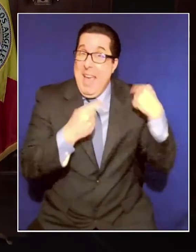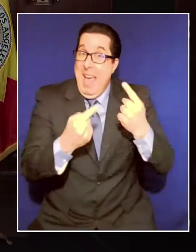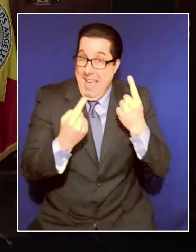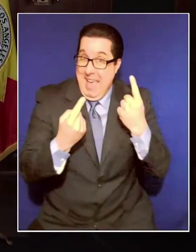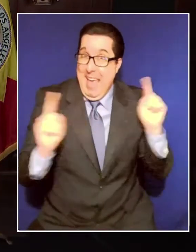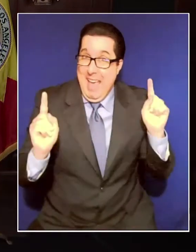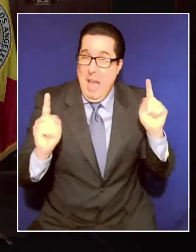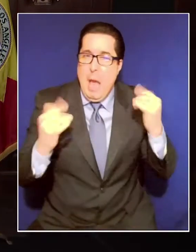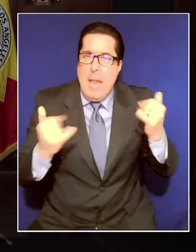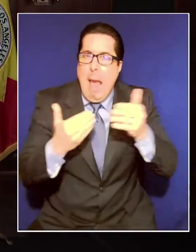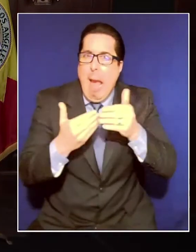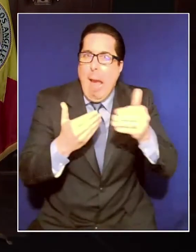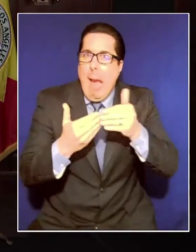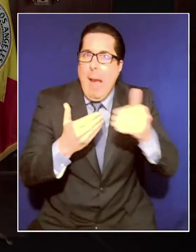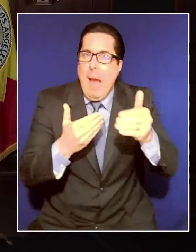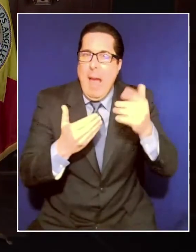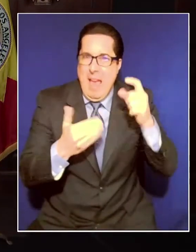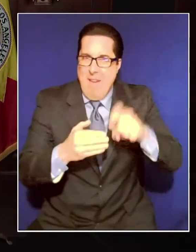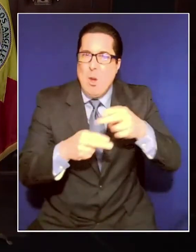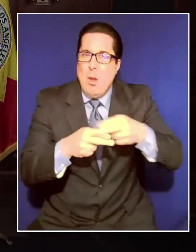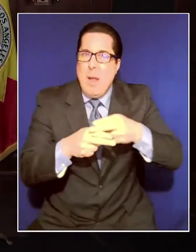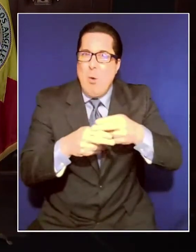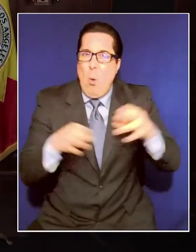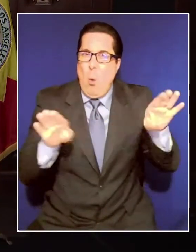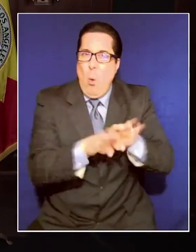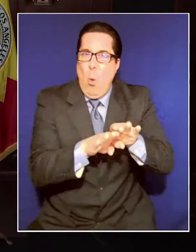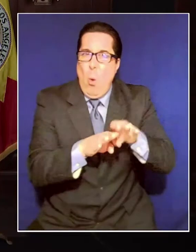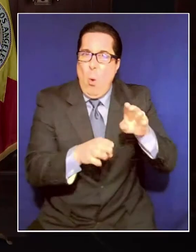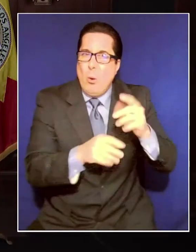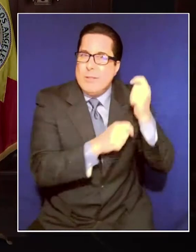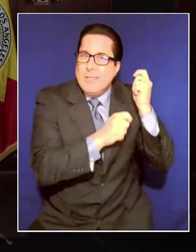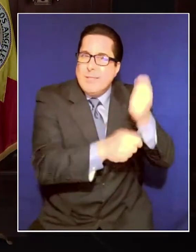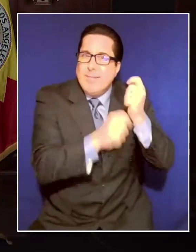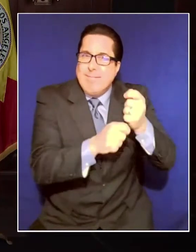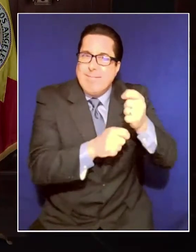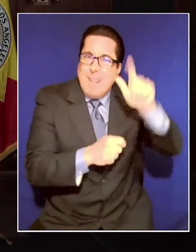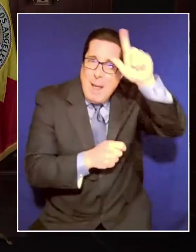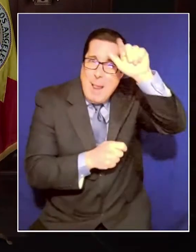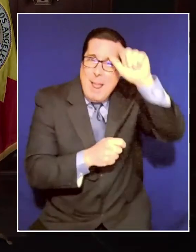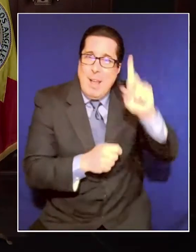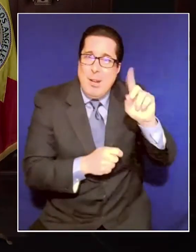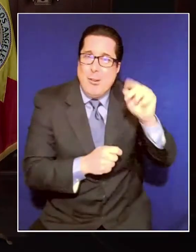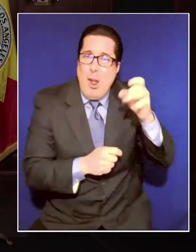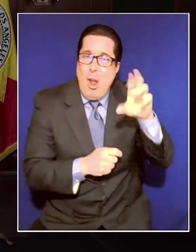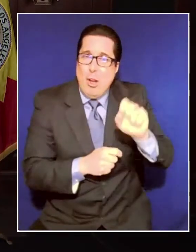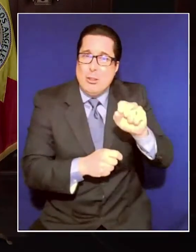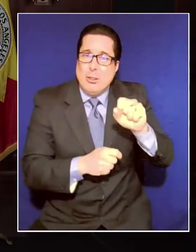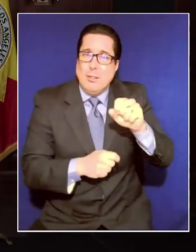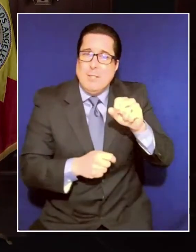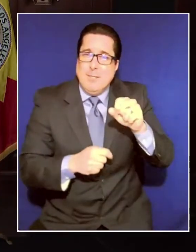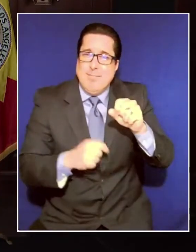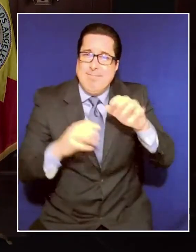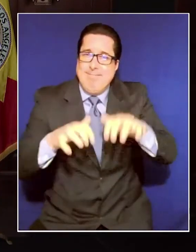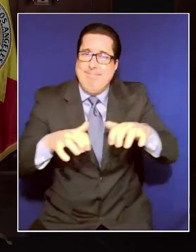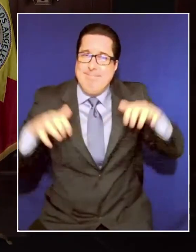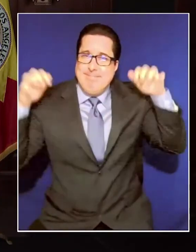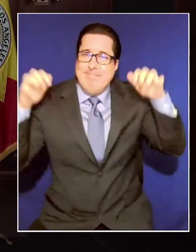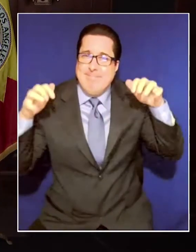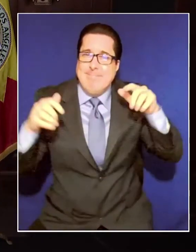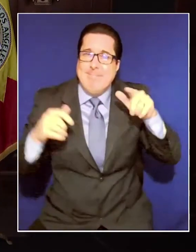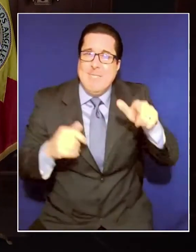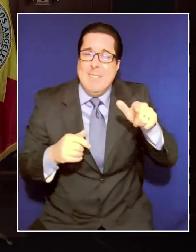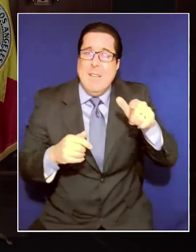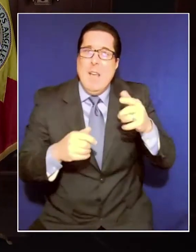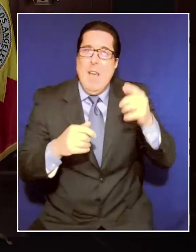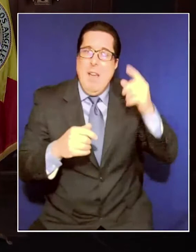close Dodger Stadium and the other four non-mobile vaccination sites for two days on Friday and Saturday.